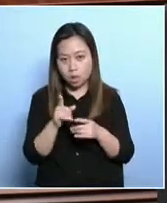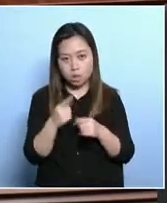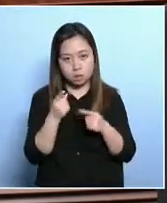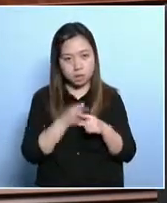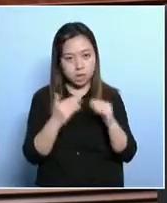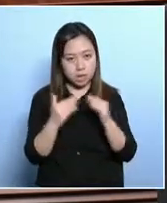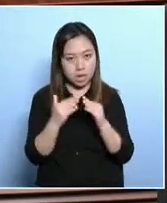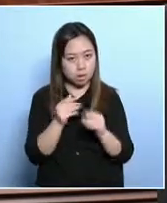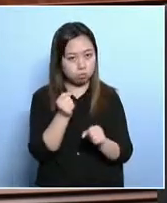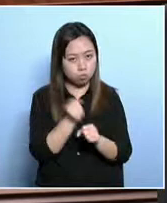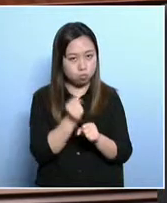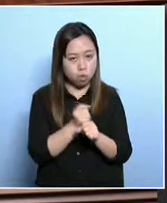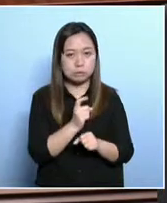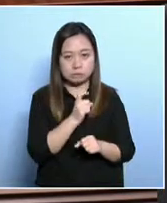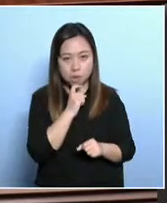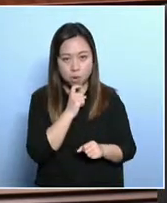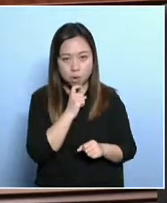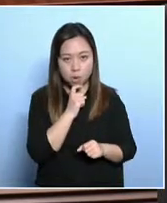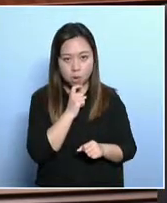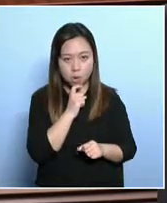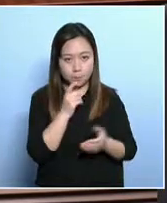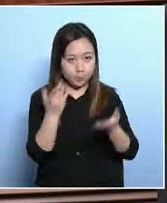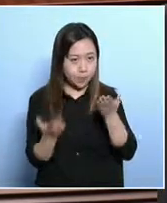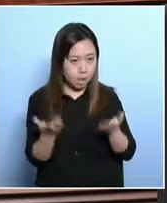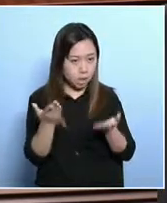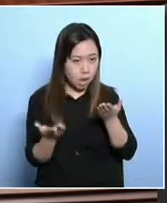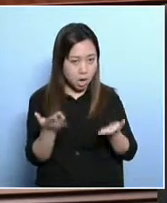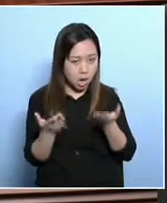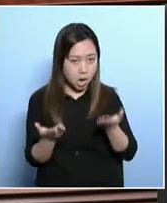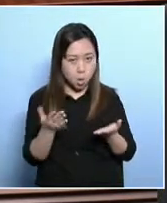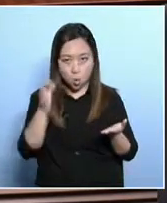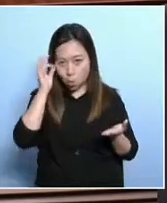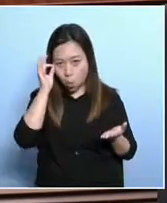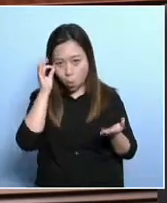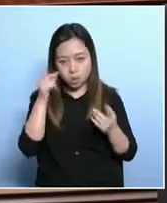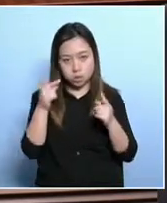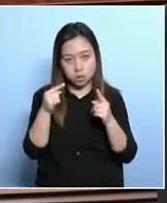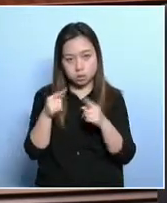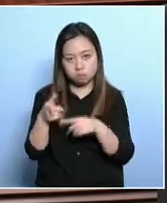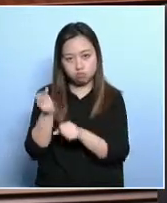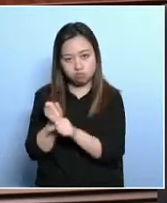on working poor. Now,